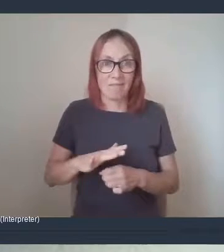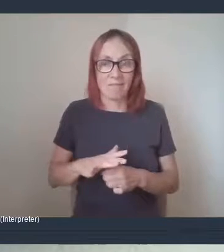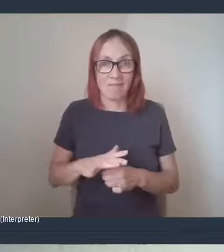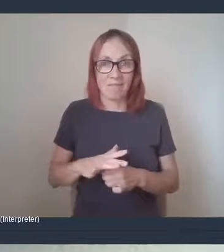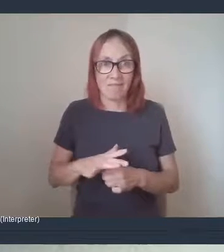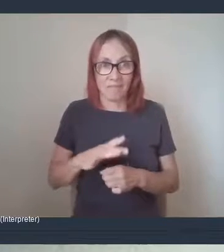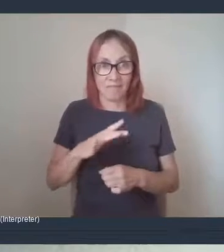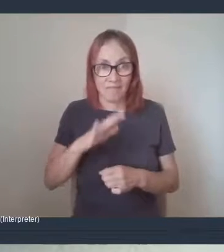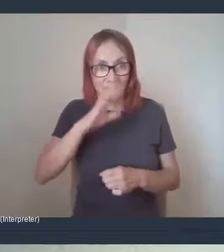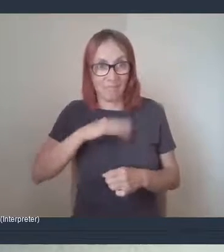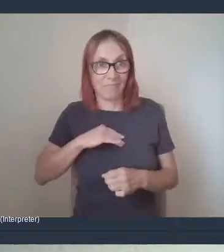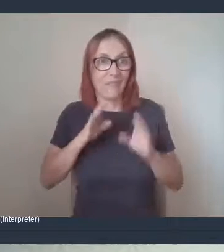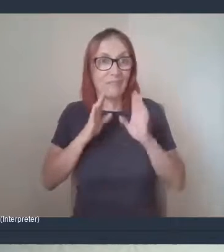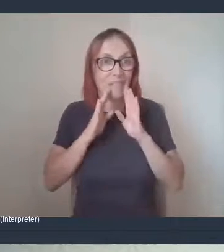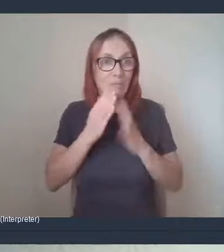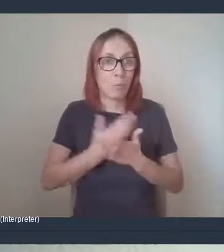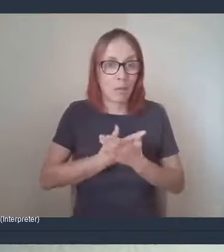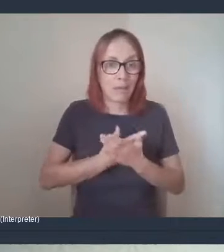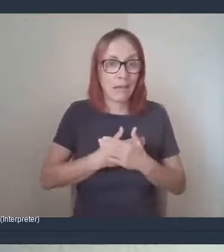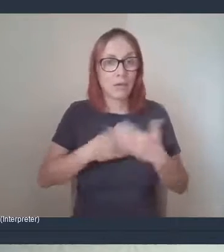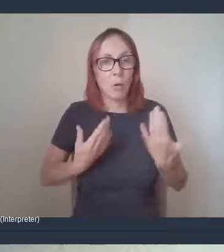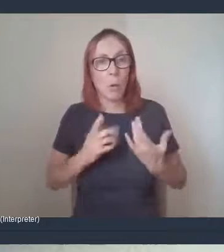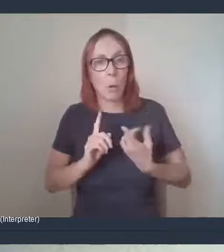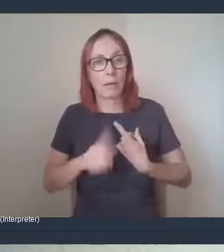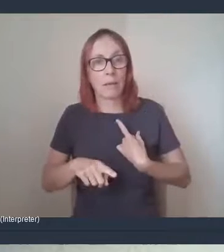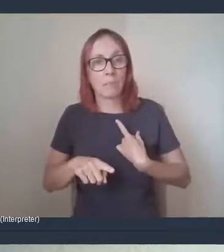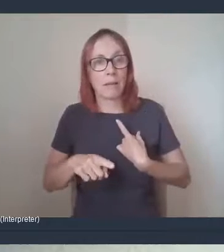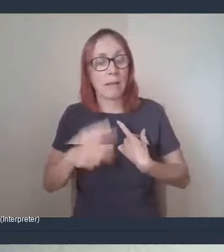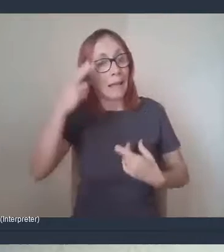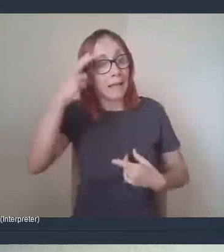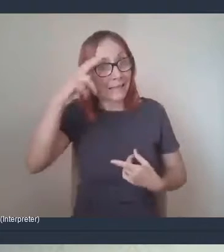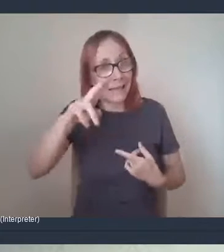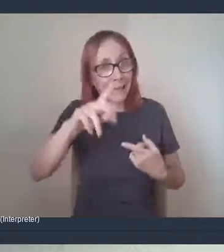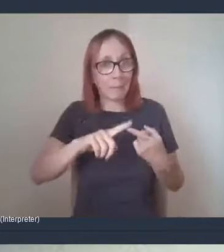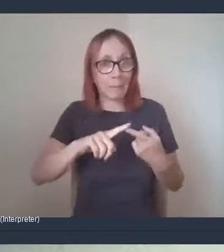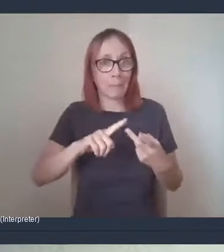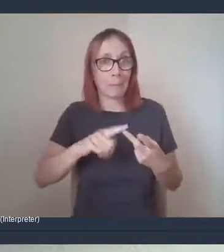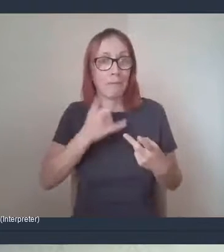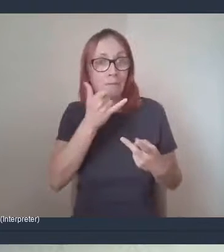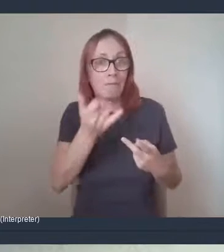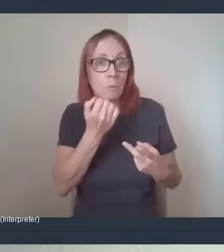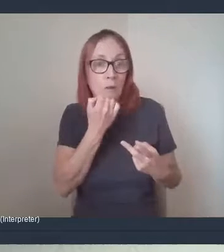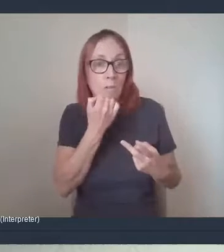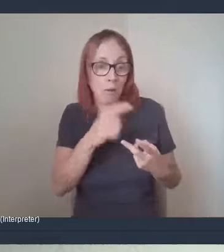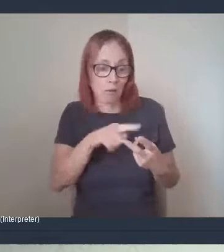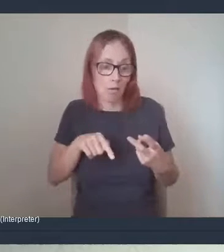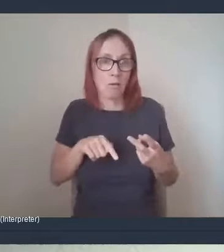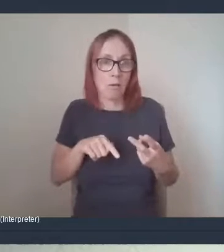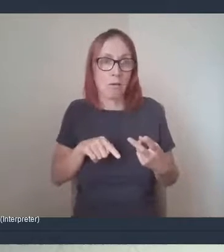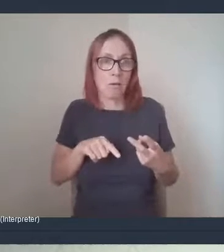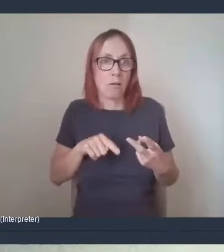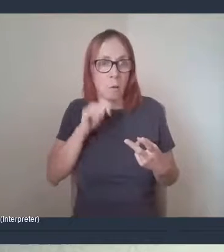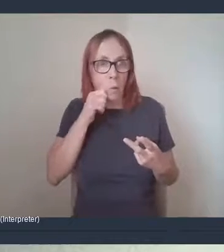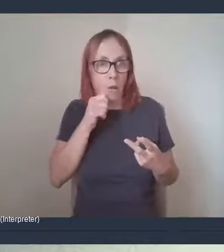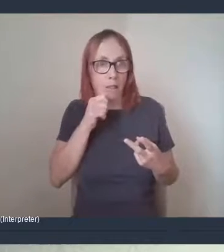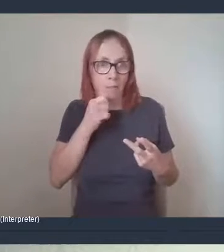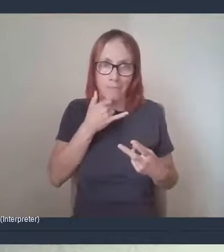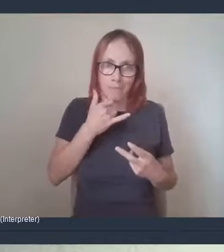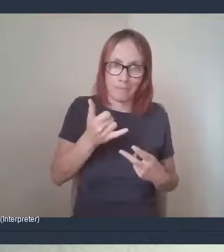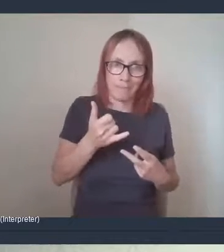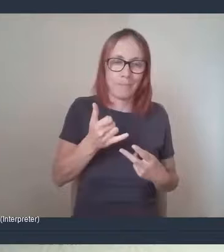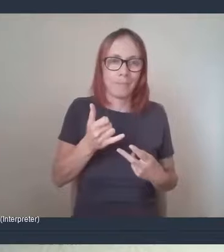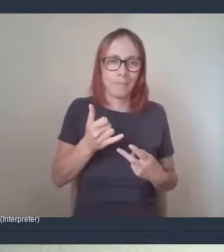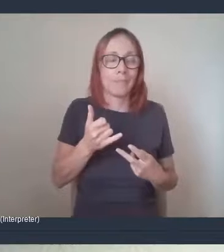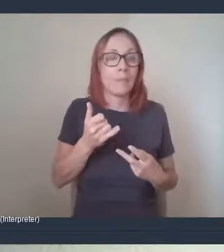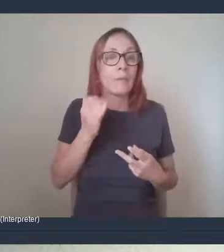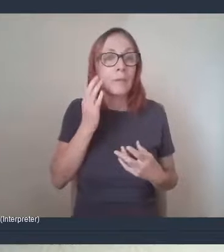page or email, just a name and contact number, and we'll get back in touch with you to sign you up. Our pantry, when it does reopen,